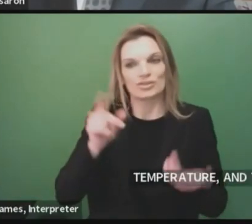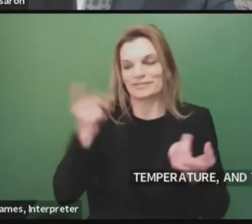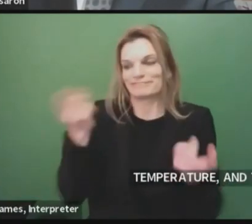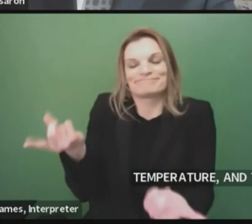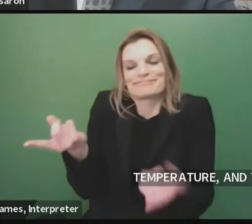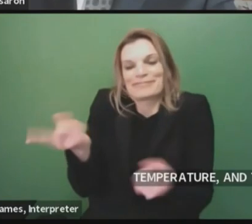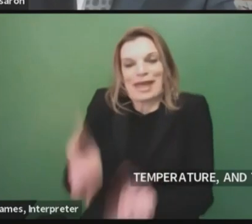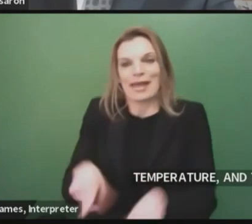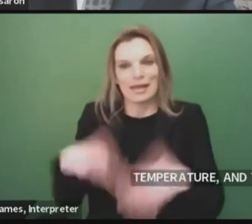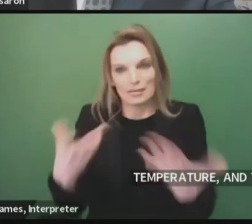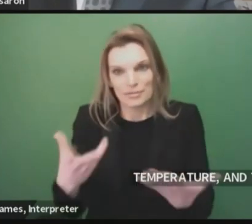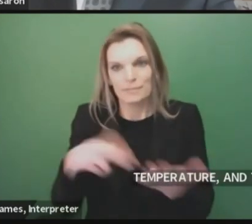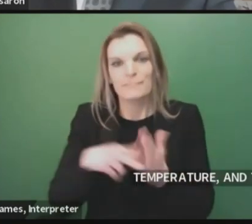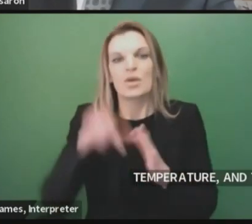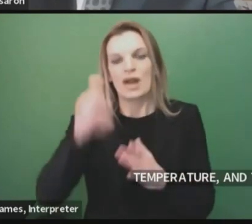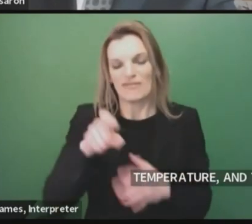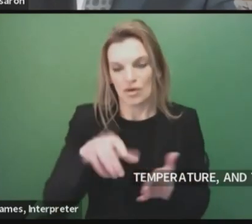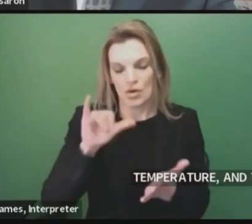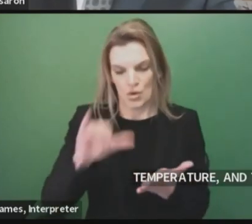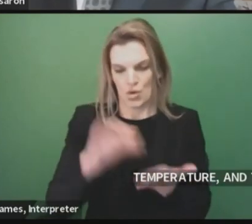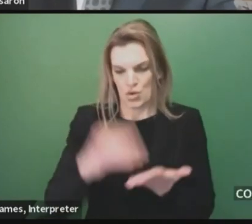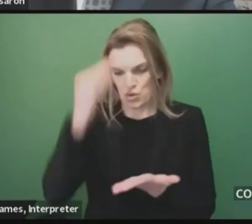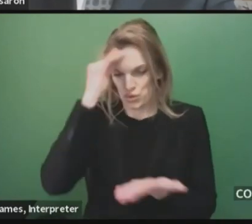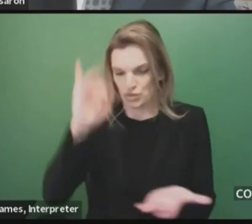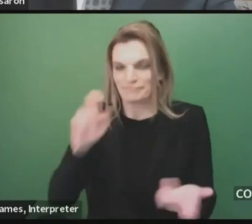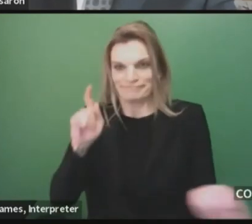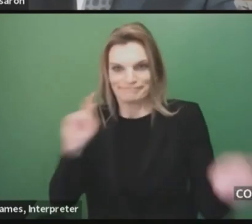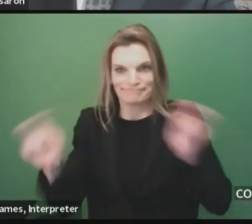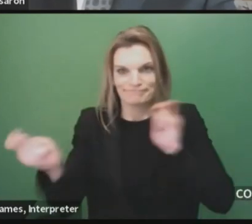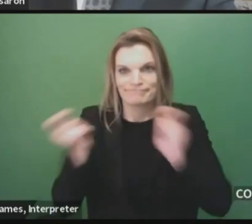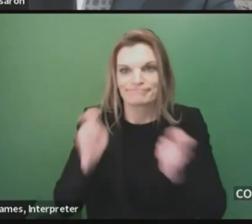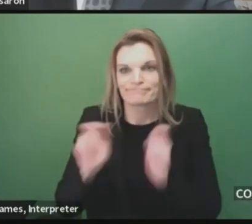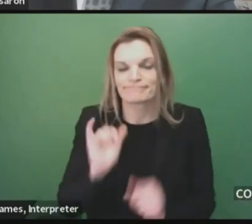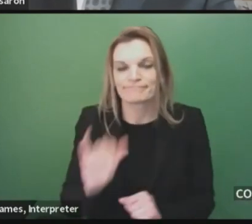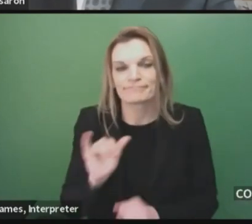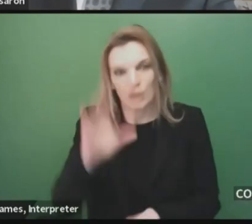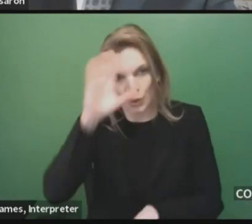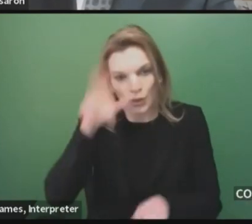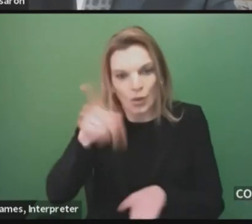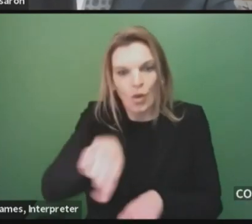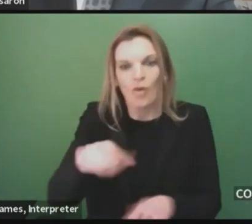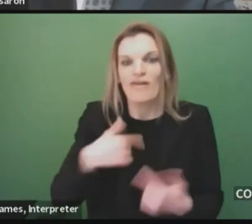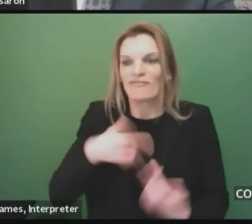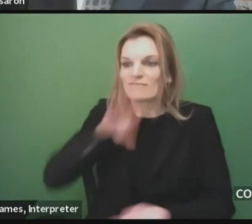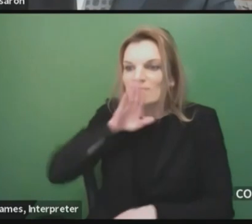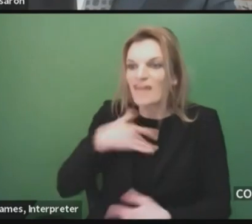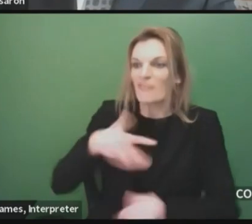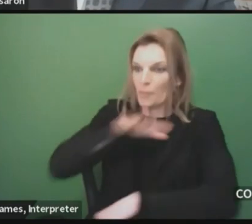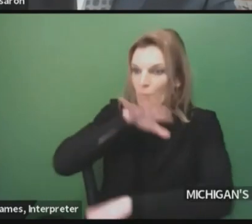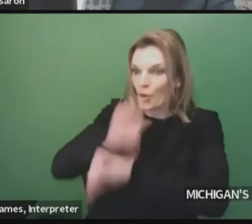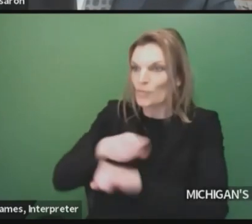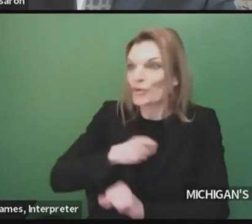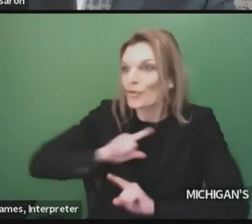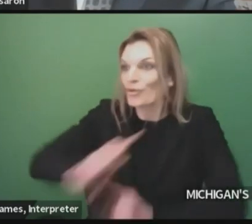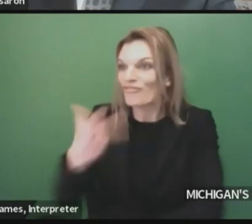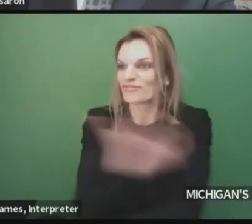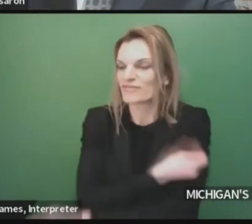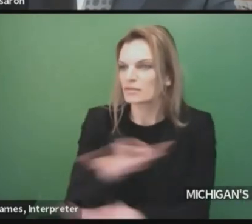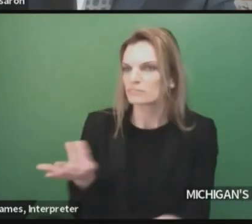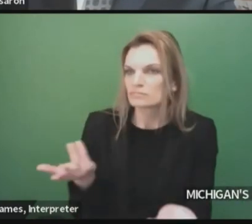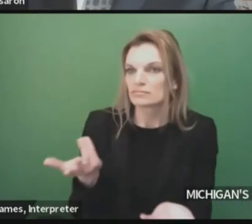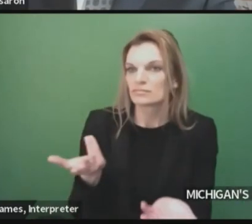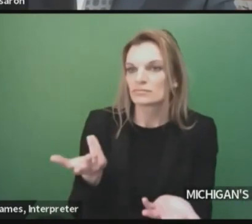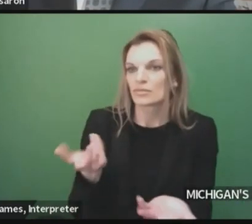and so we have to be nimble. And I'm certain that people who had appointments, who were scheduled at facilities that were supposed to get those